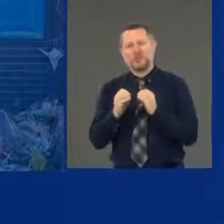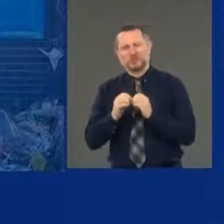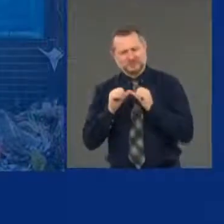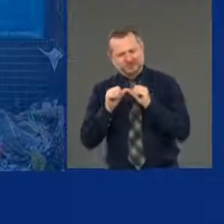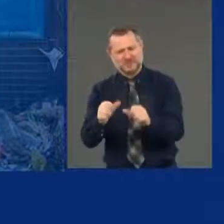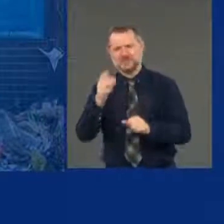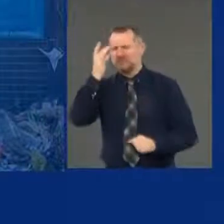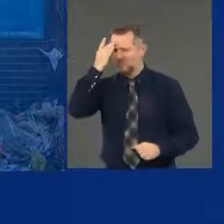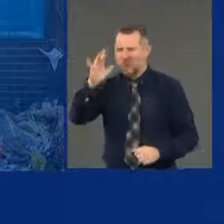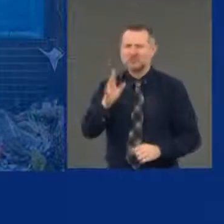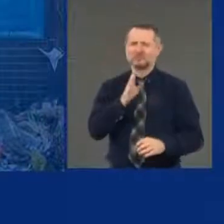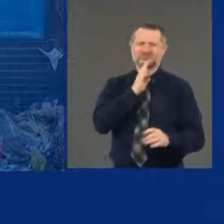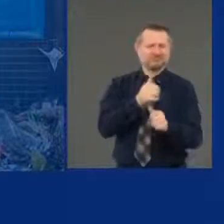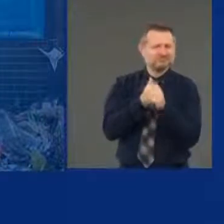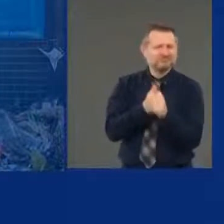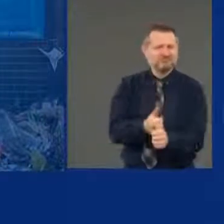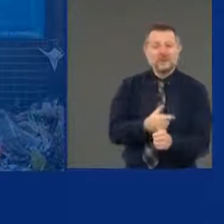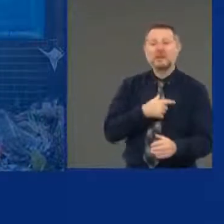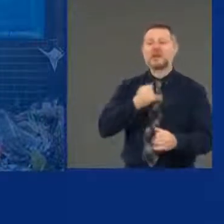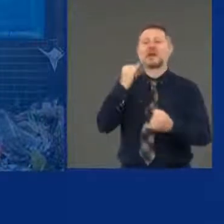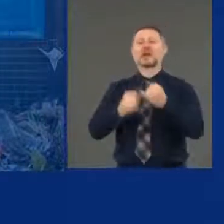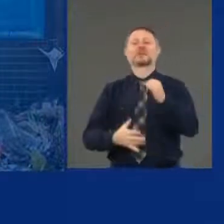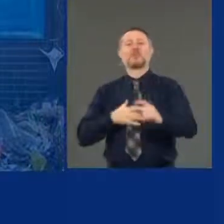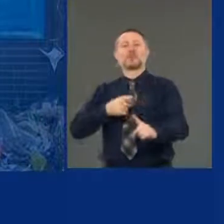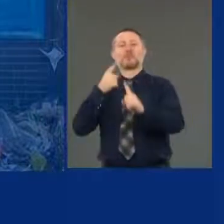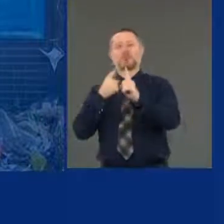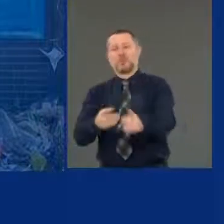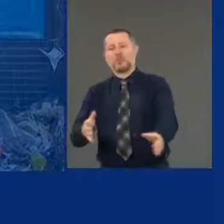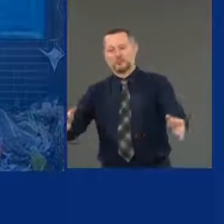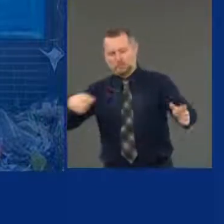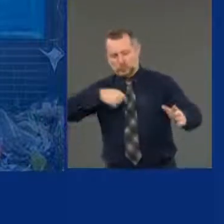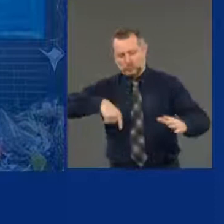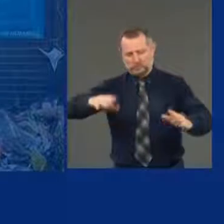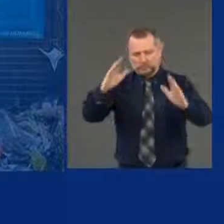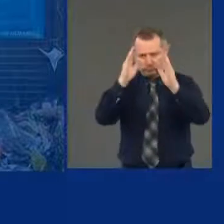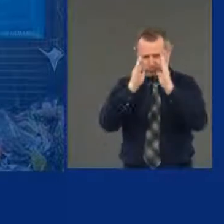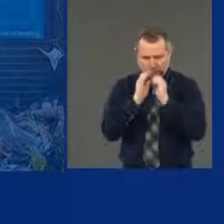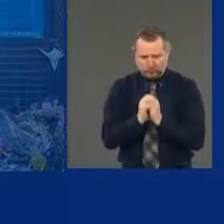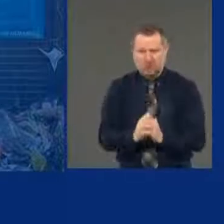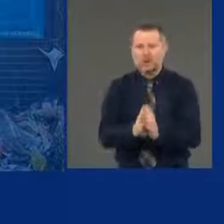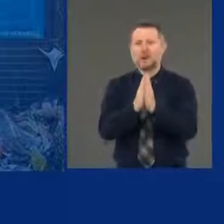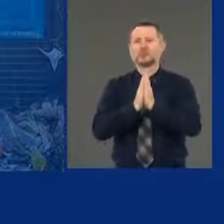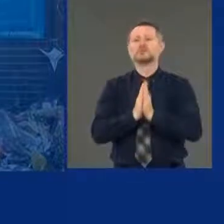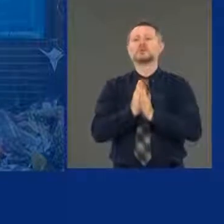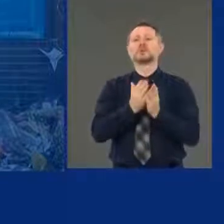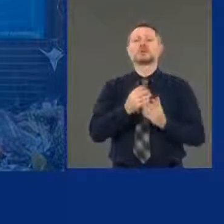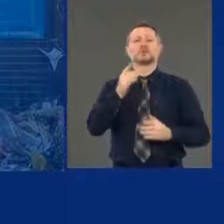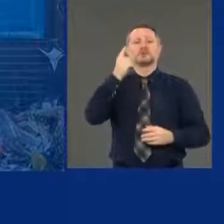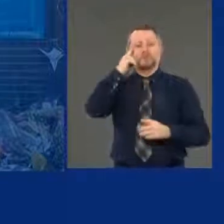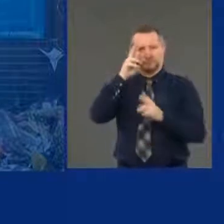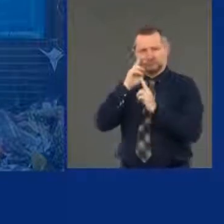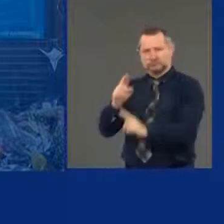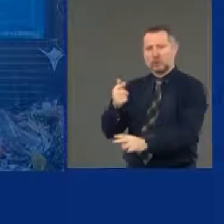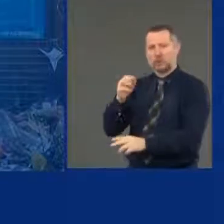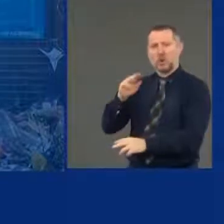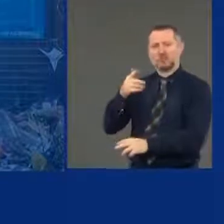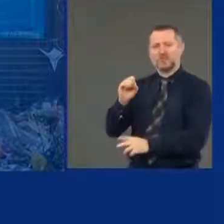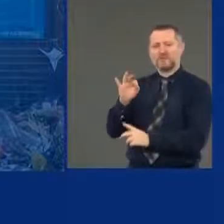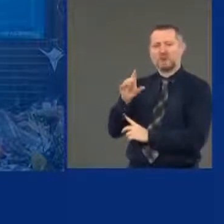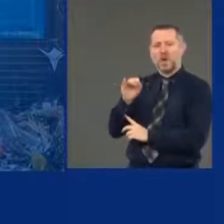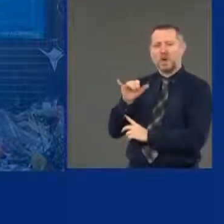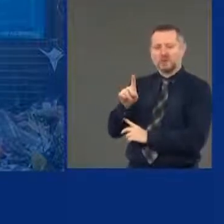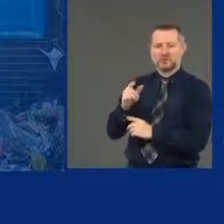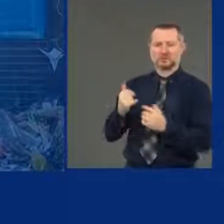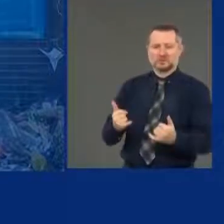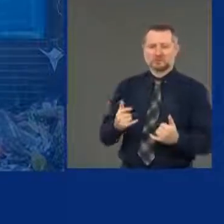Last point today, we pray for the family of George Floyd. Not just to lose a loved one, but to lose a loved one